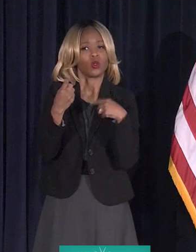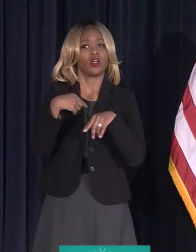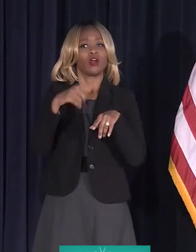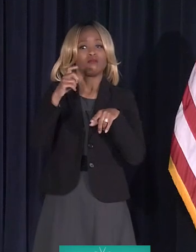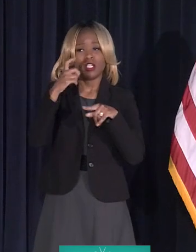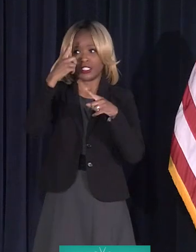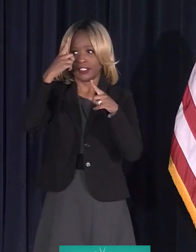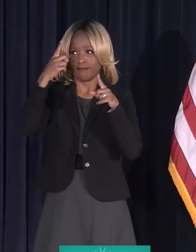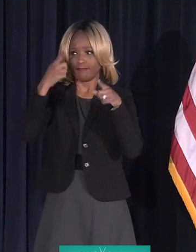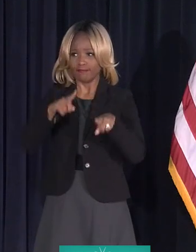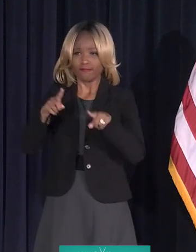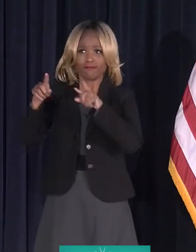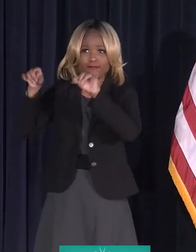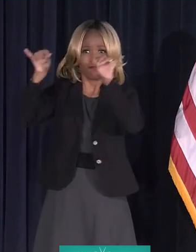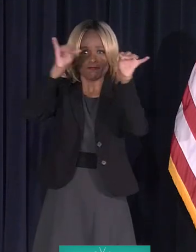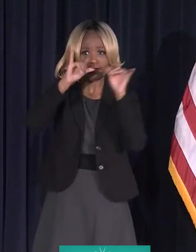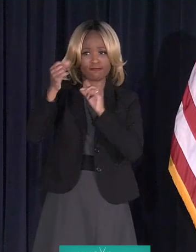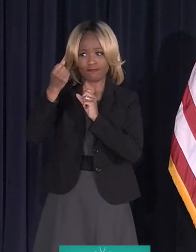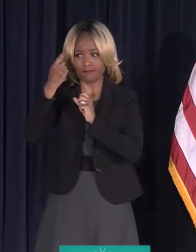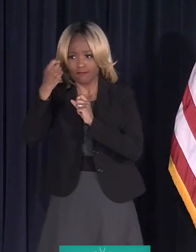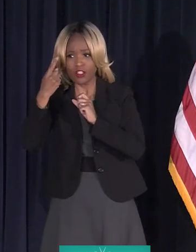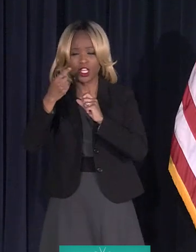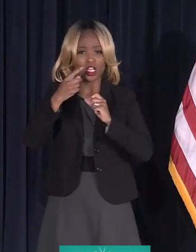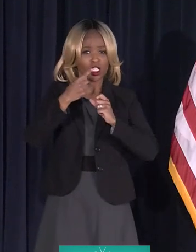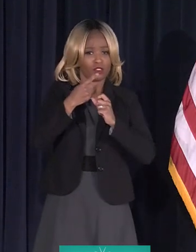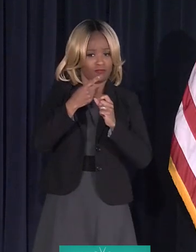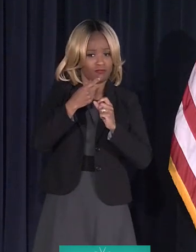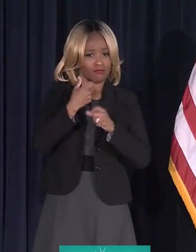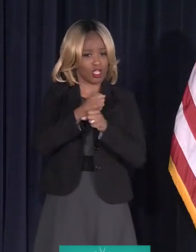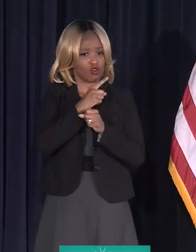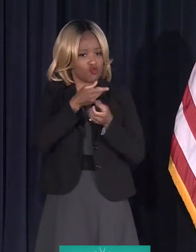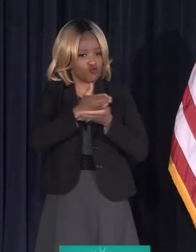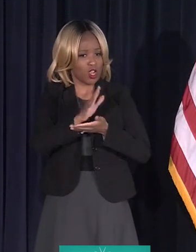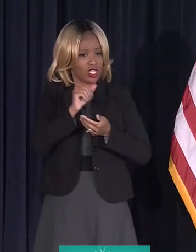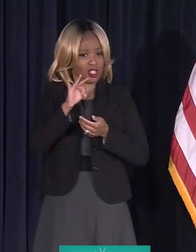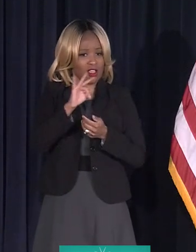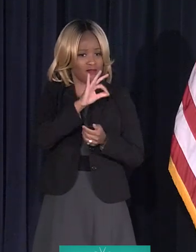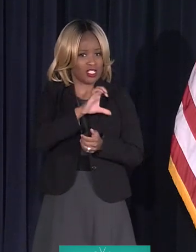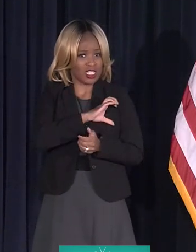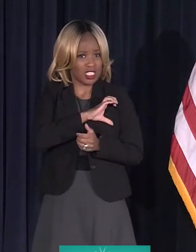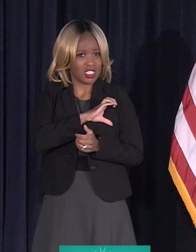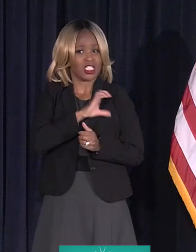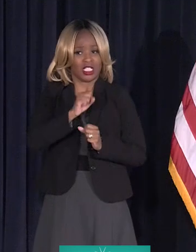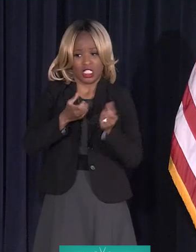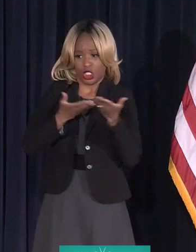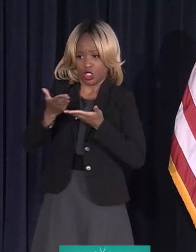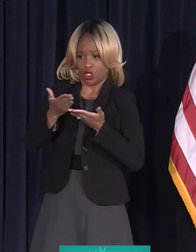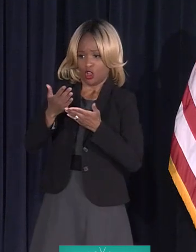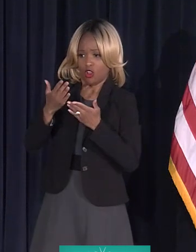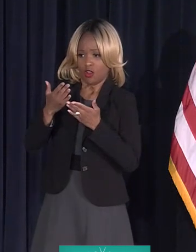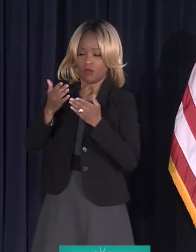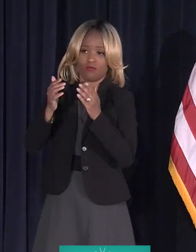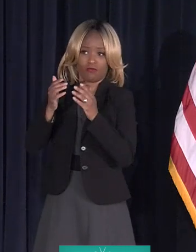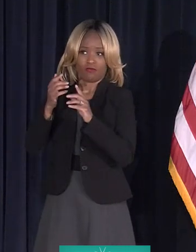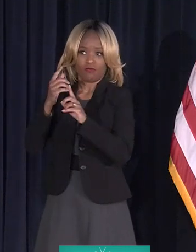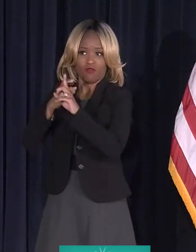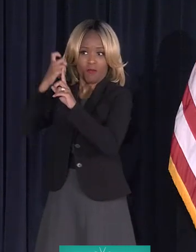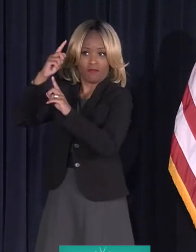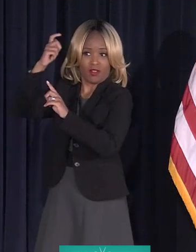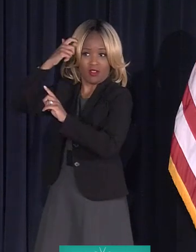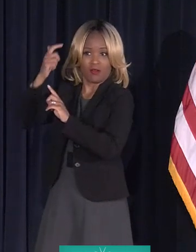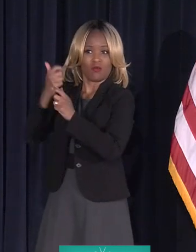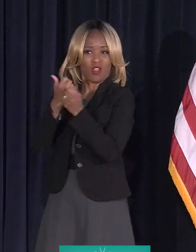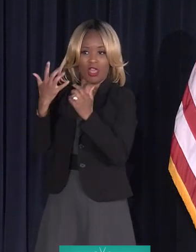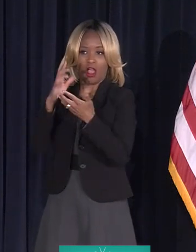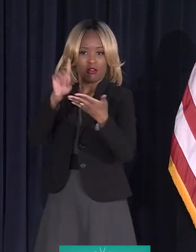understanding of residents, securing the rights of citizens to service from city government without discrimination, and we are to work